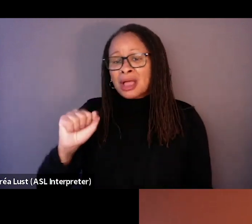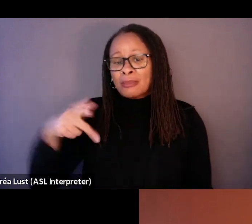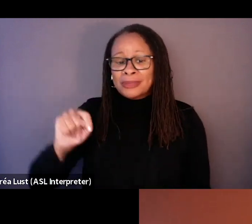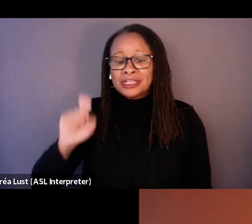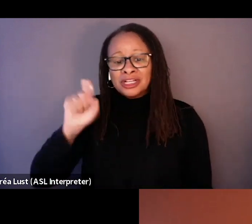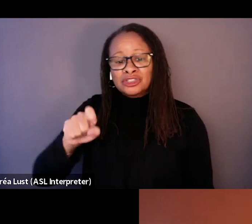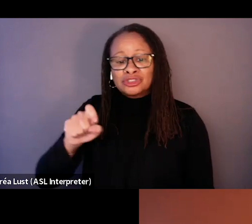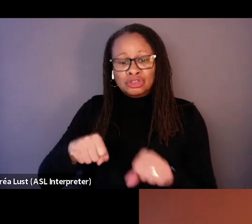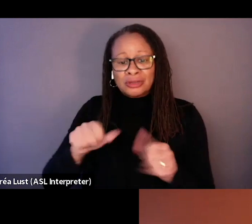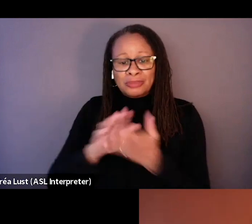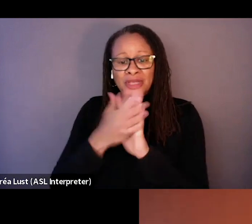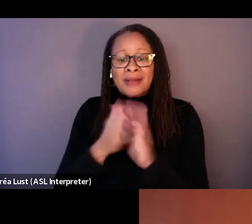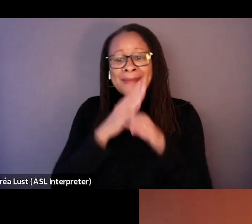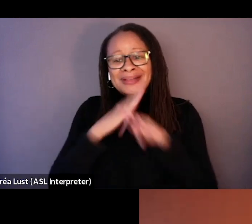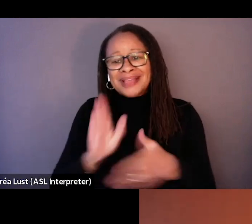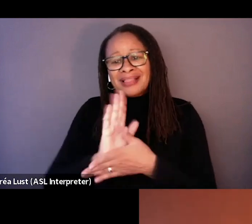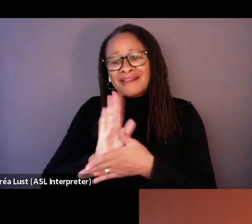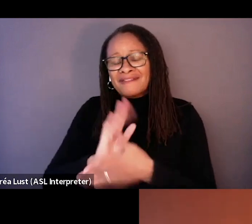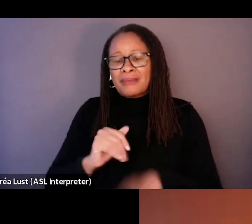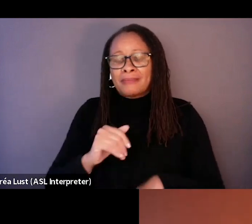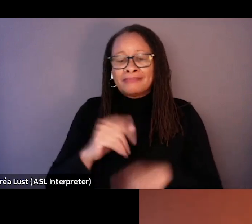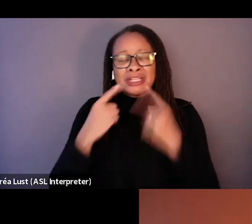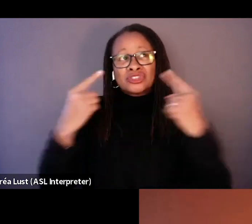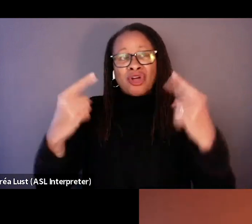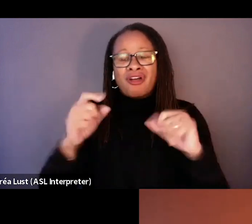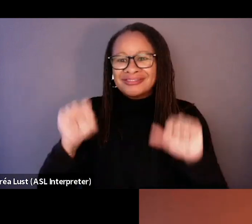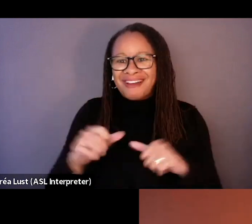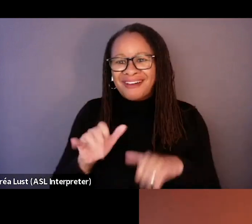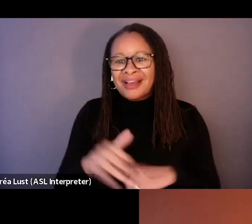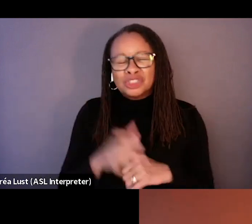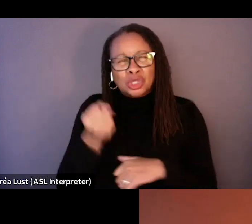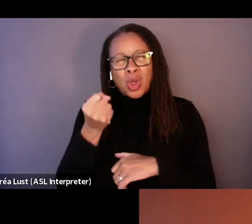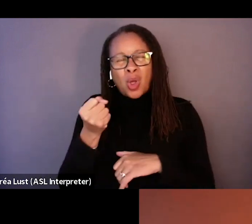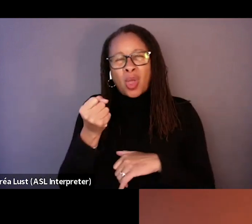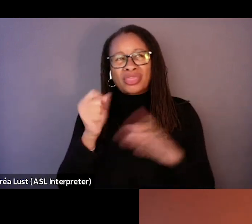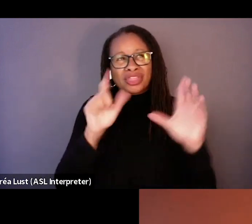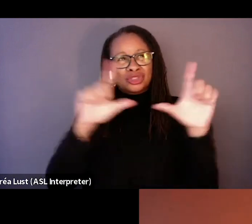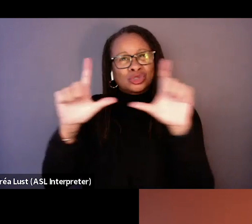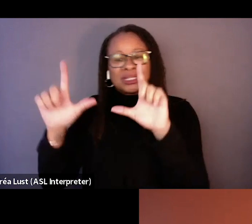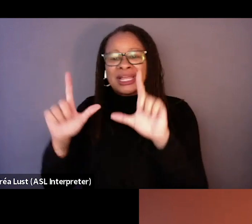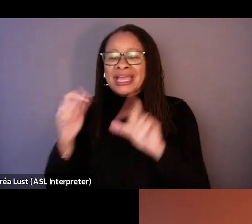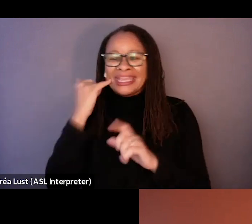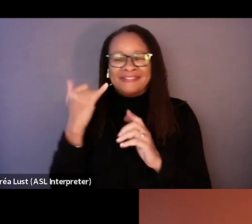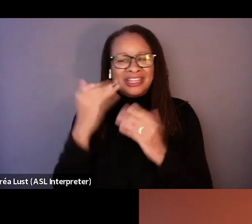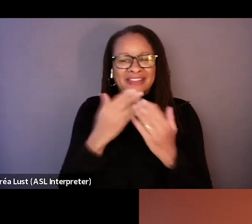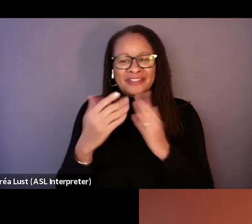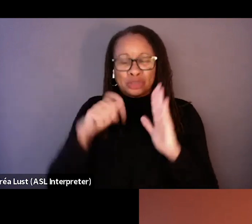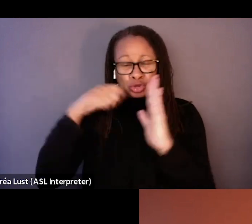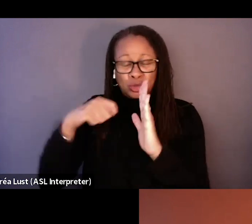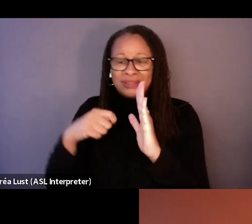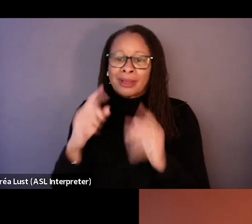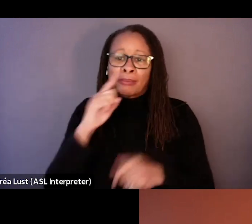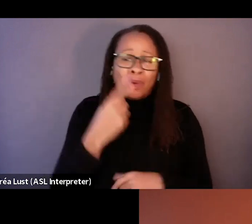star. She could hold the screen in that way. So even if you were shooting the mundane, there was something about her reaching